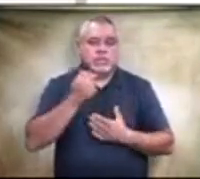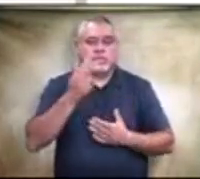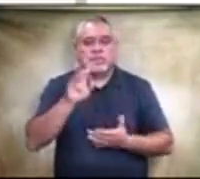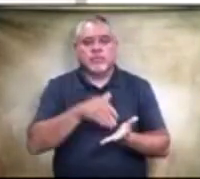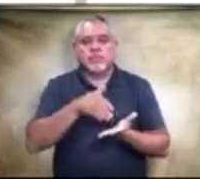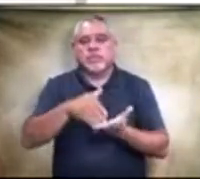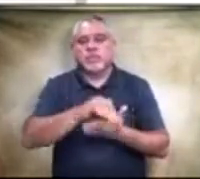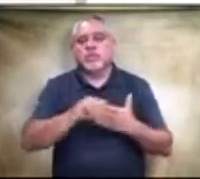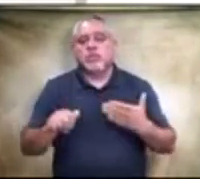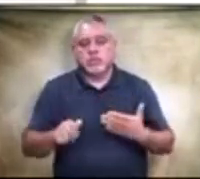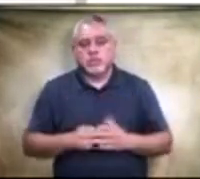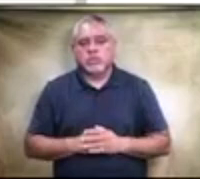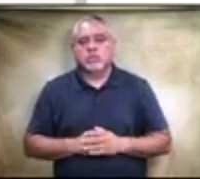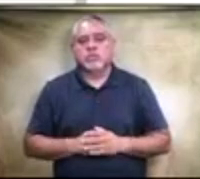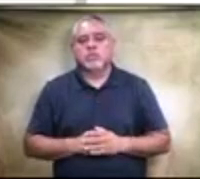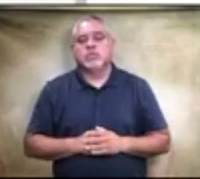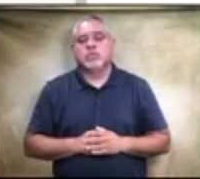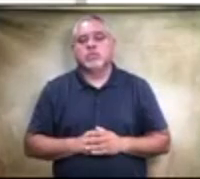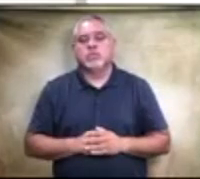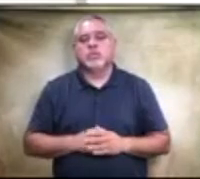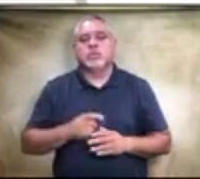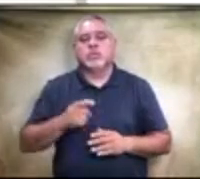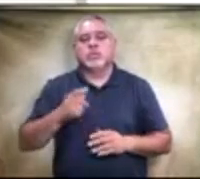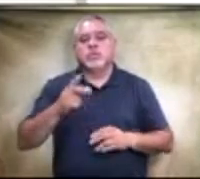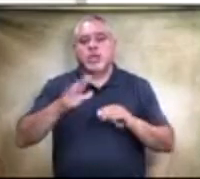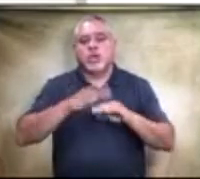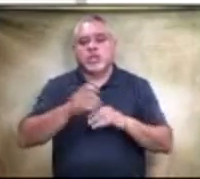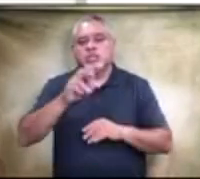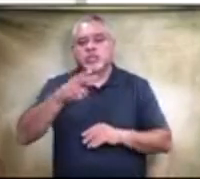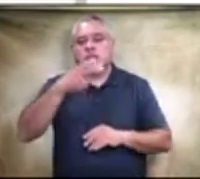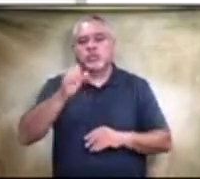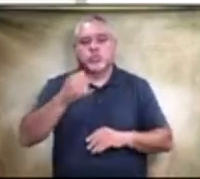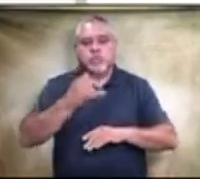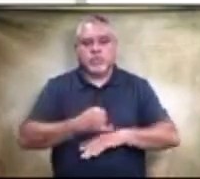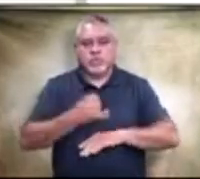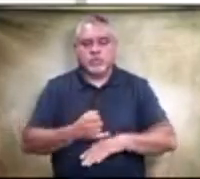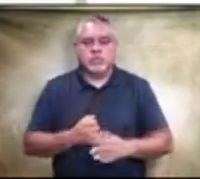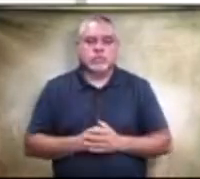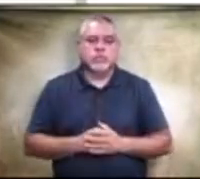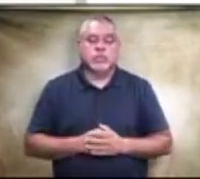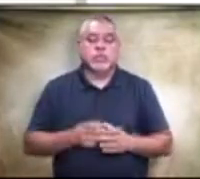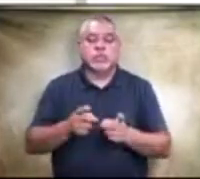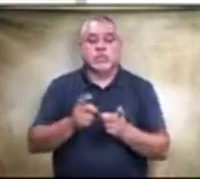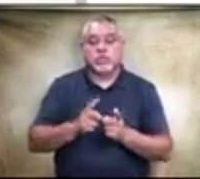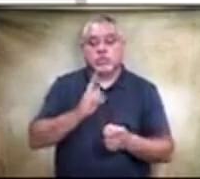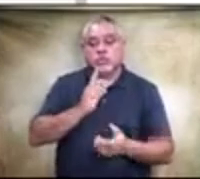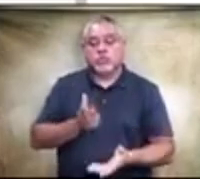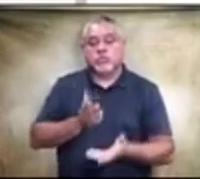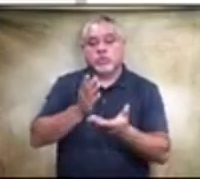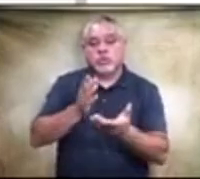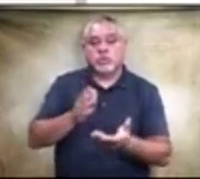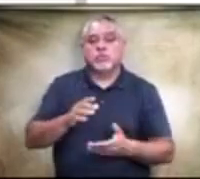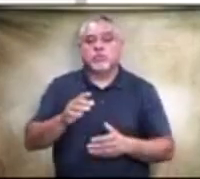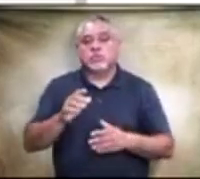And, uh, the site would be on the senior high school campus. So the district is recommending Claycomb architects to